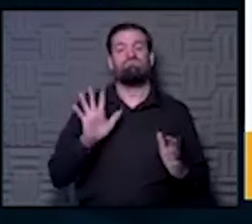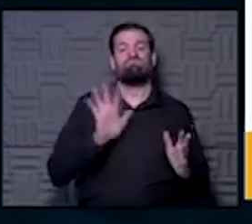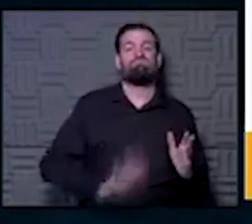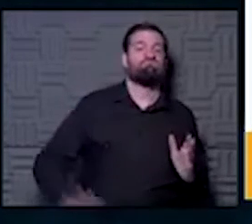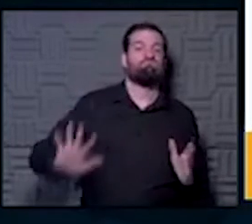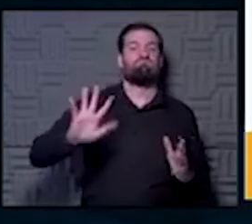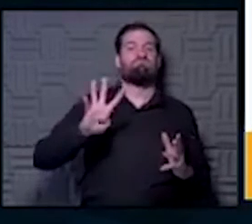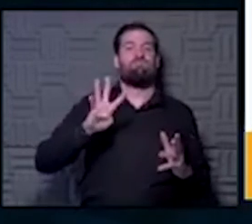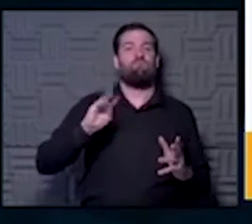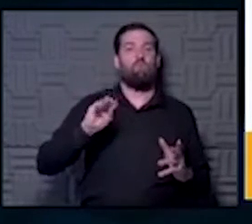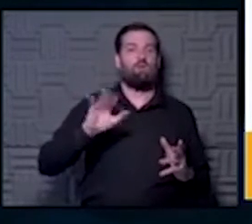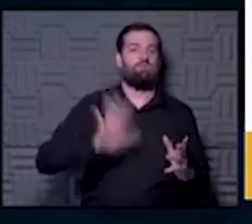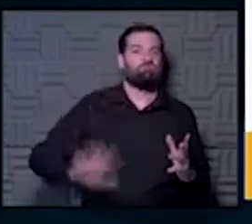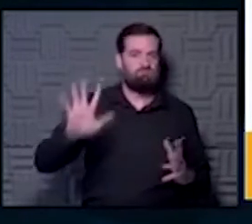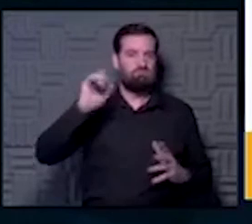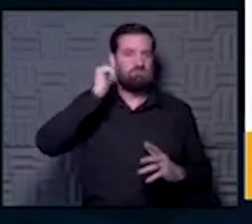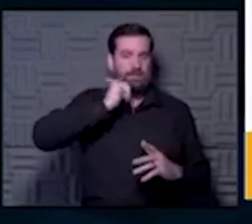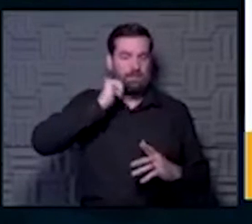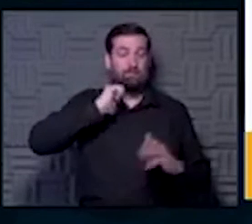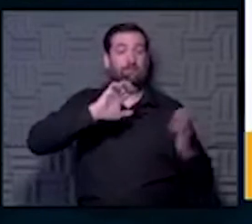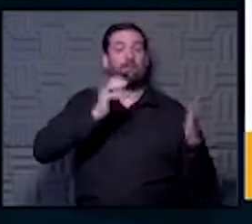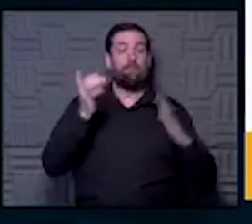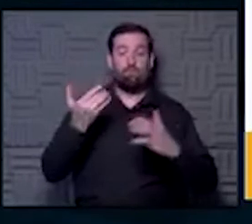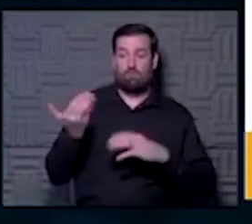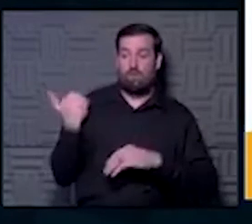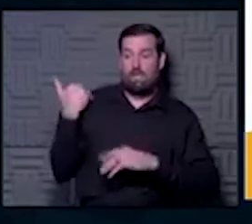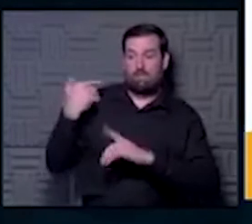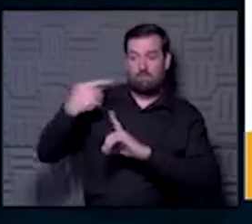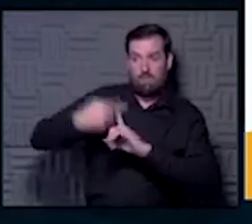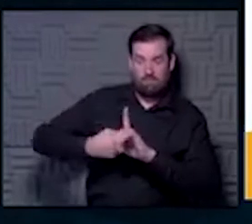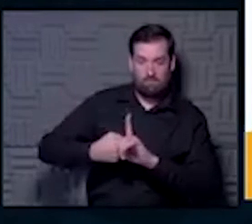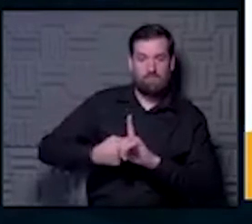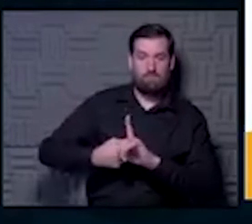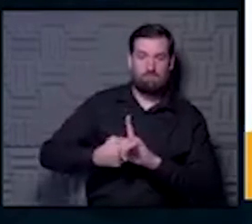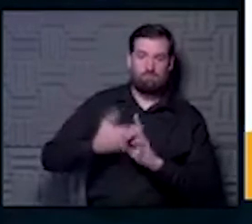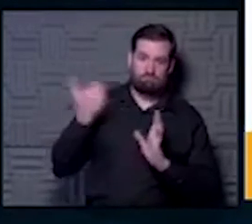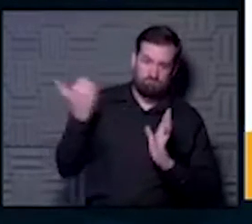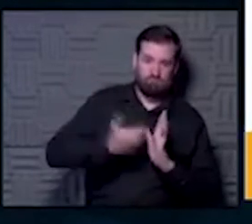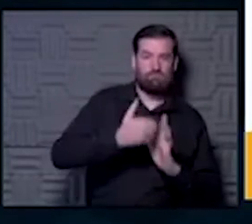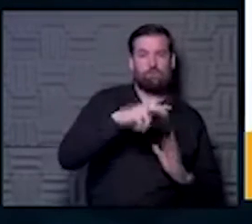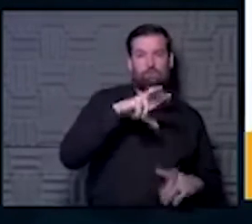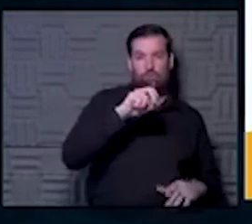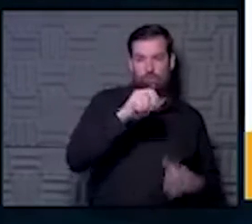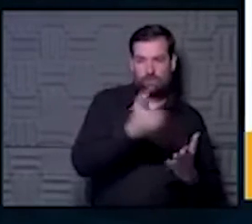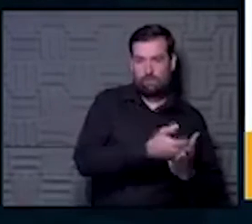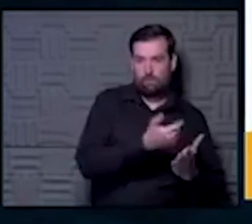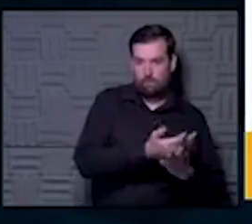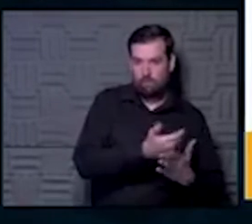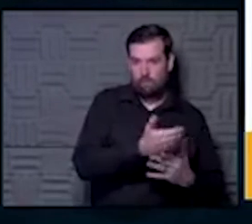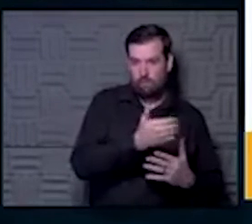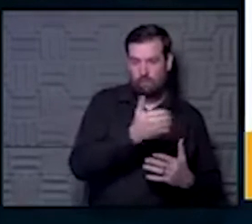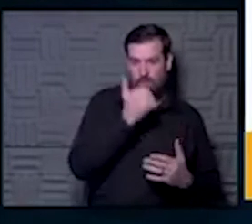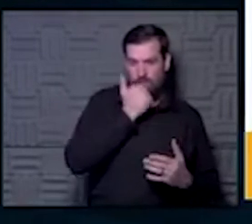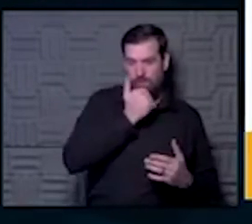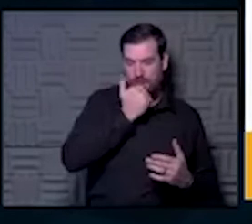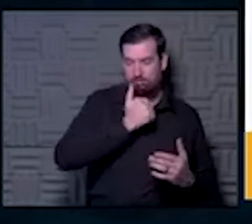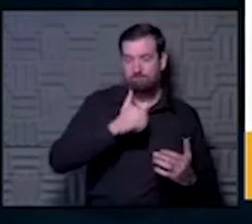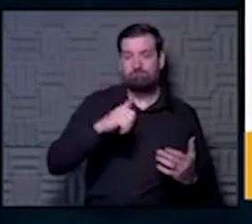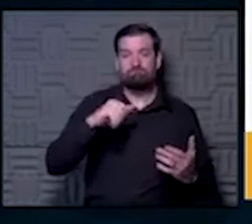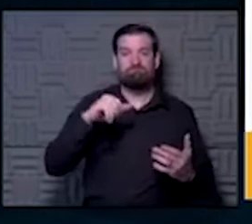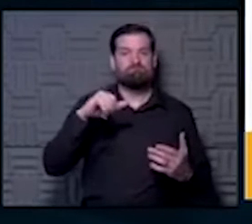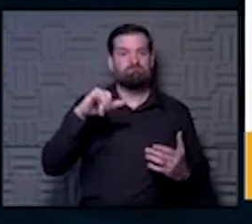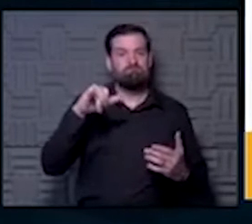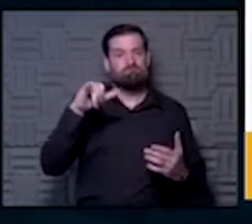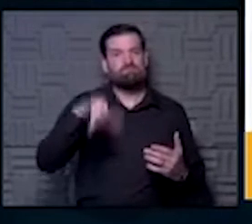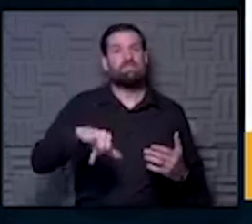something for this month. And if you compare it to say last month, we were looking at closer to 30 new cases a day. So that is a